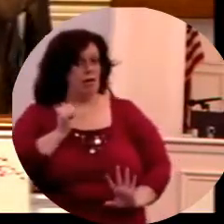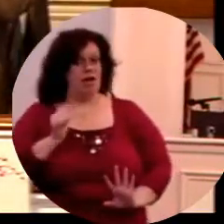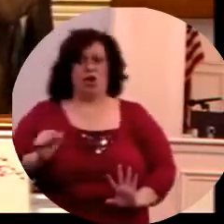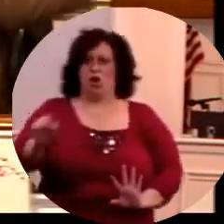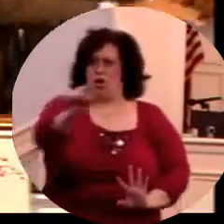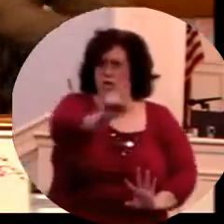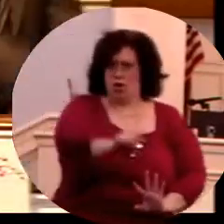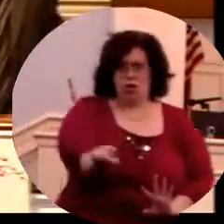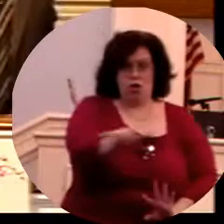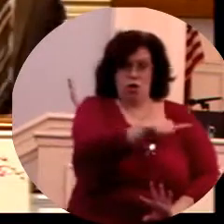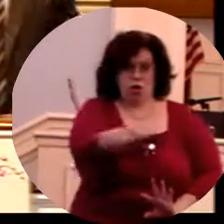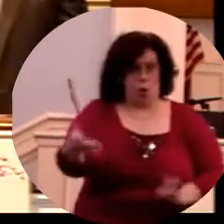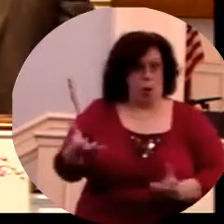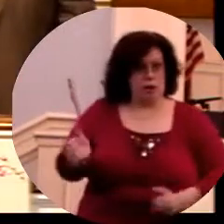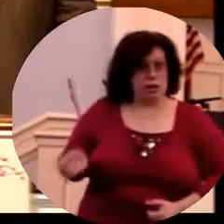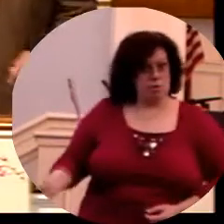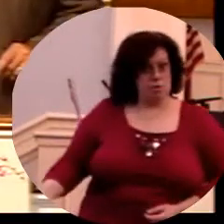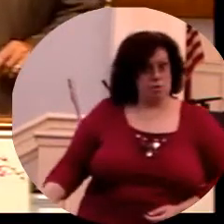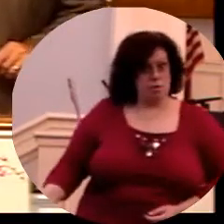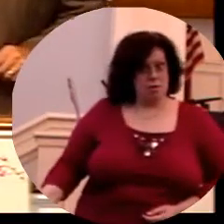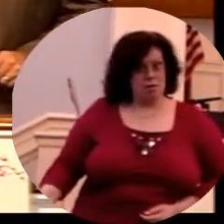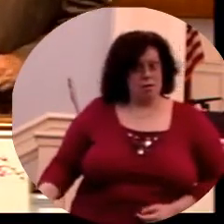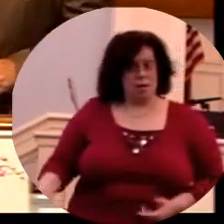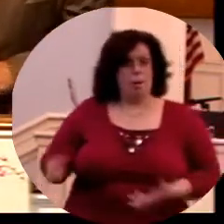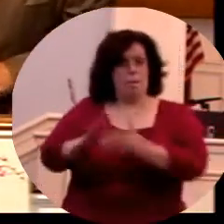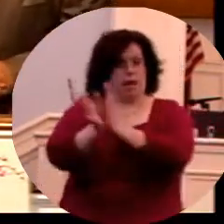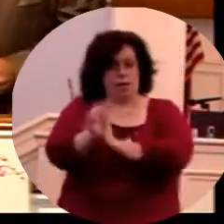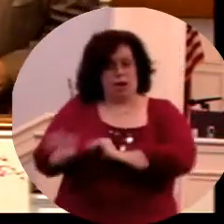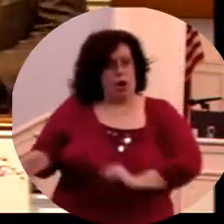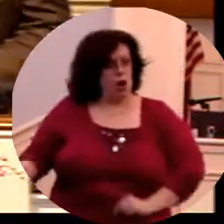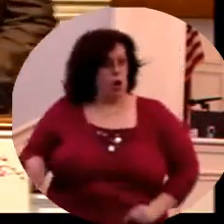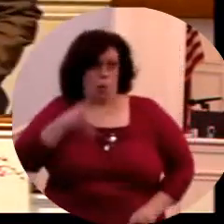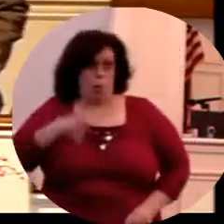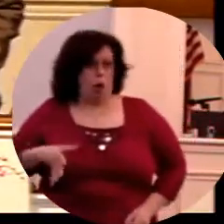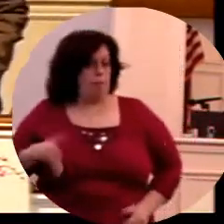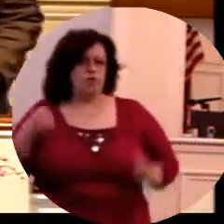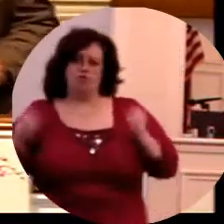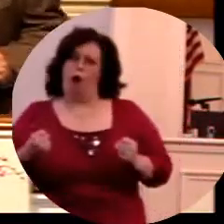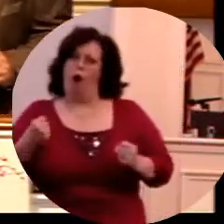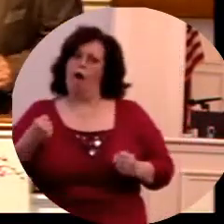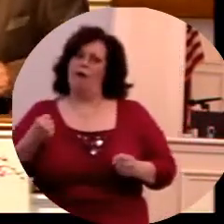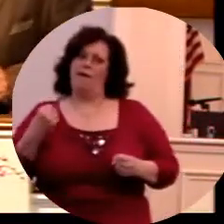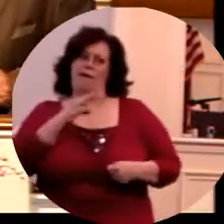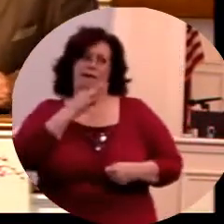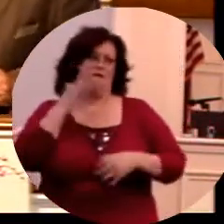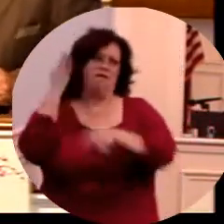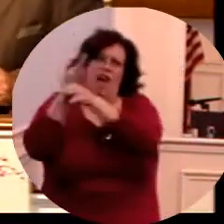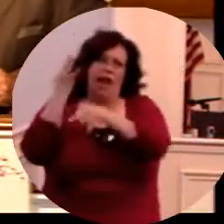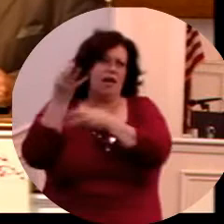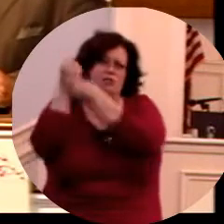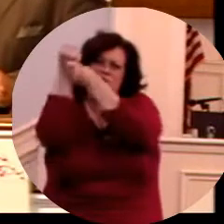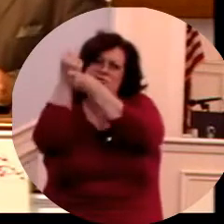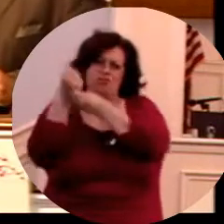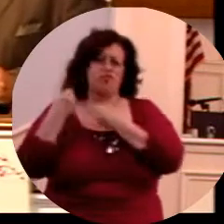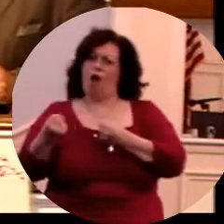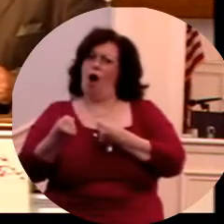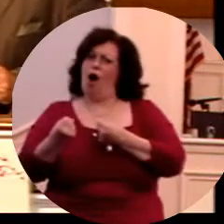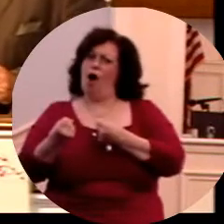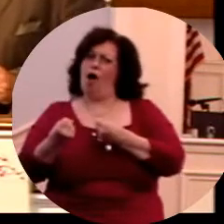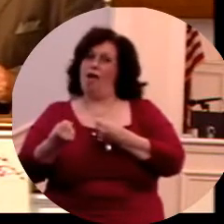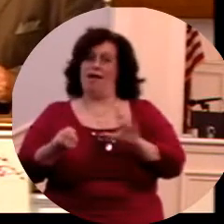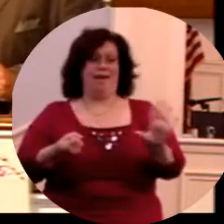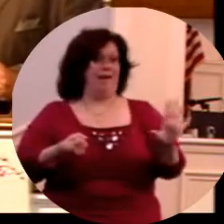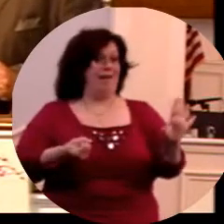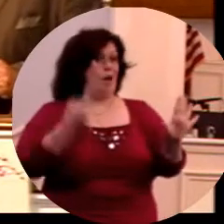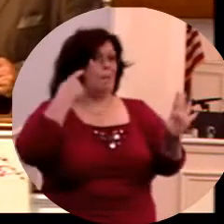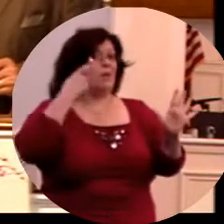my false gods. You know what, God's people have always prevailed in times